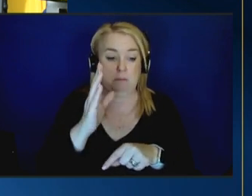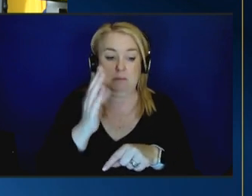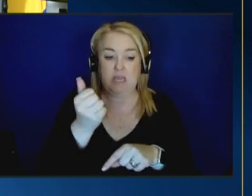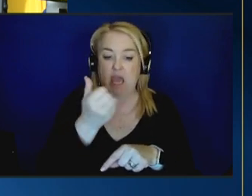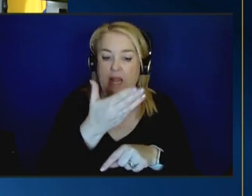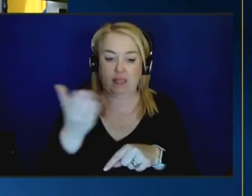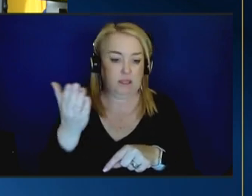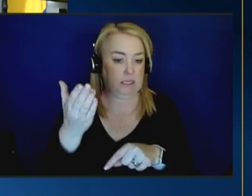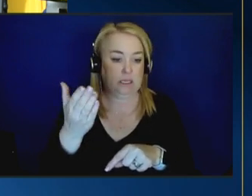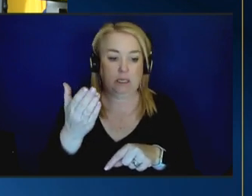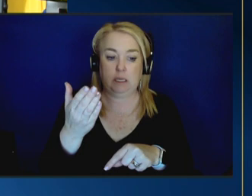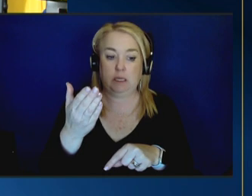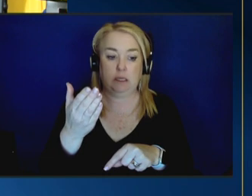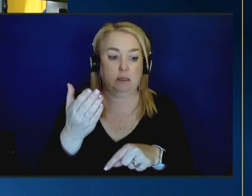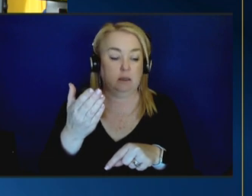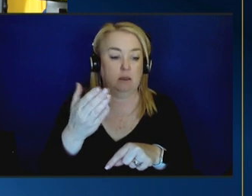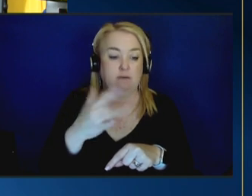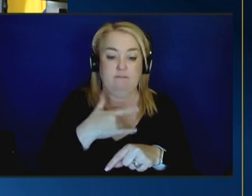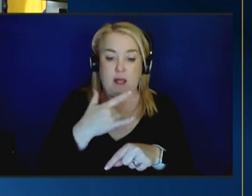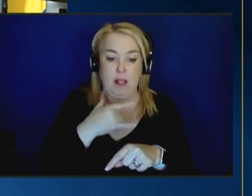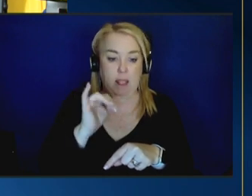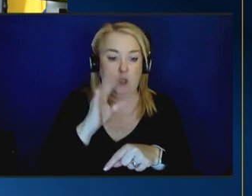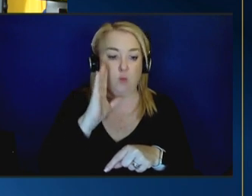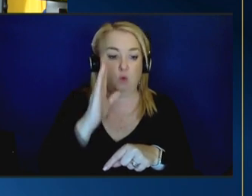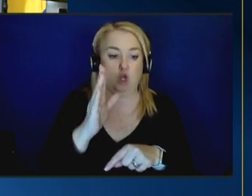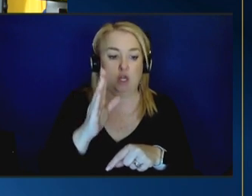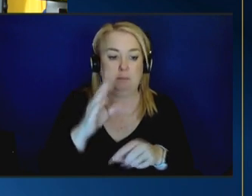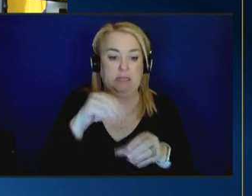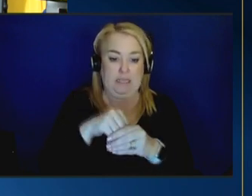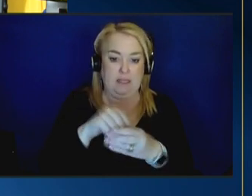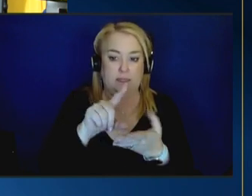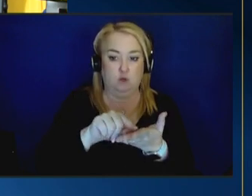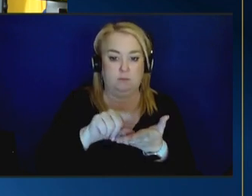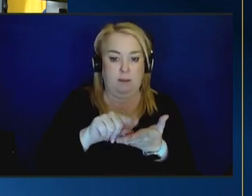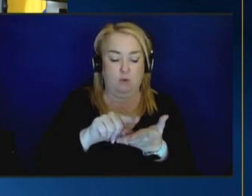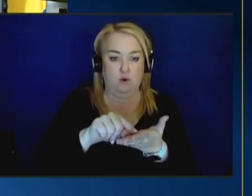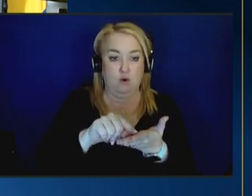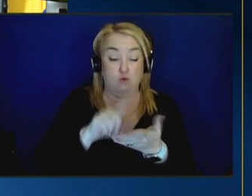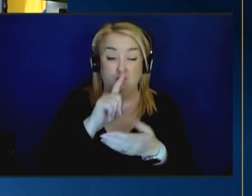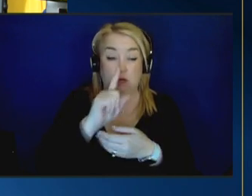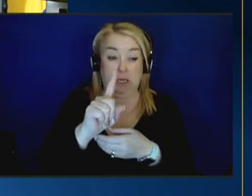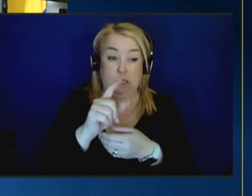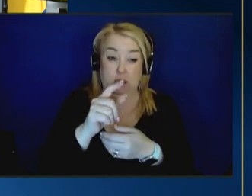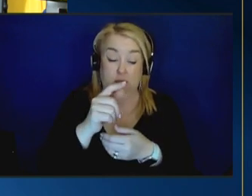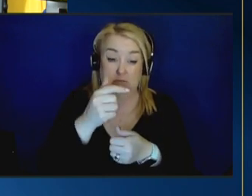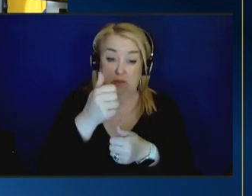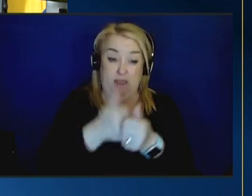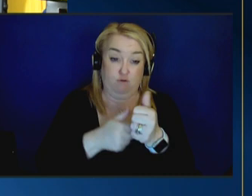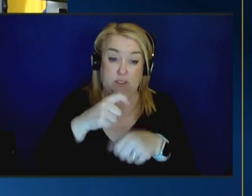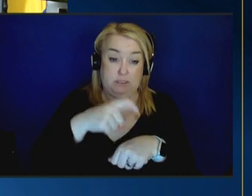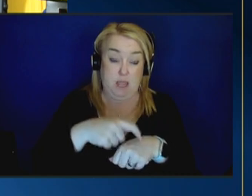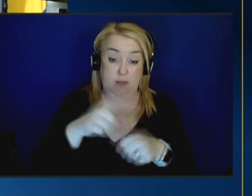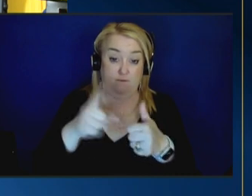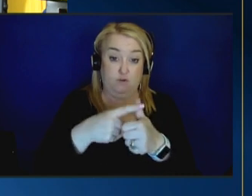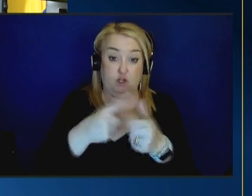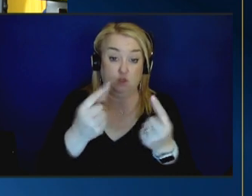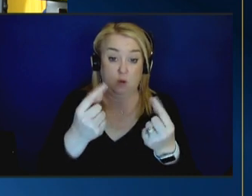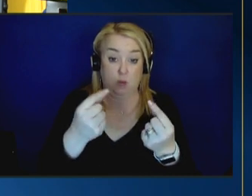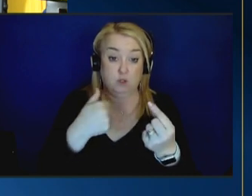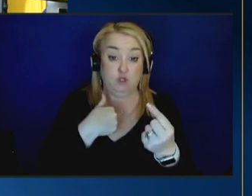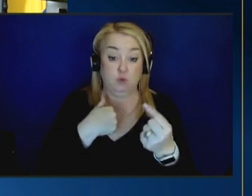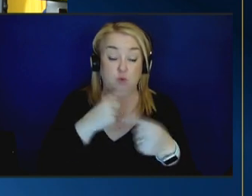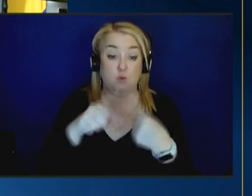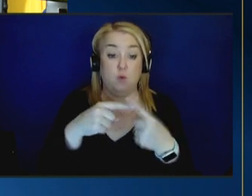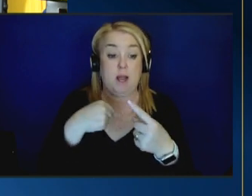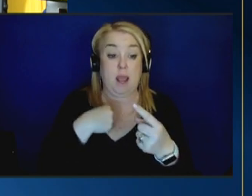might be in the morning's paper and in almost every instance uh um the first thing i would do when i got